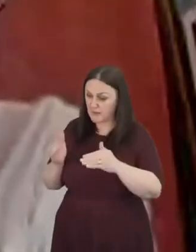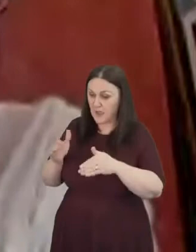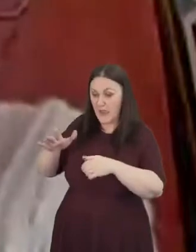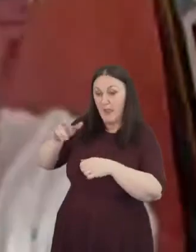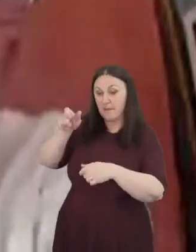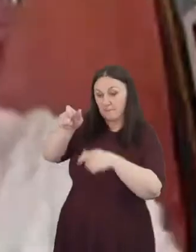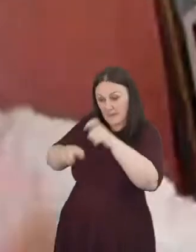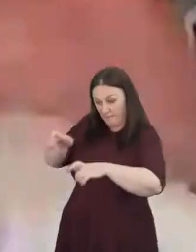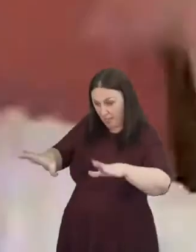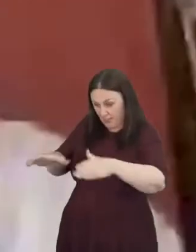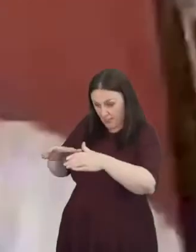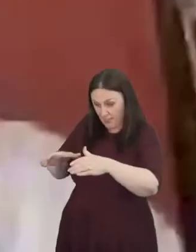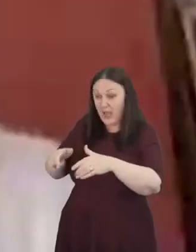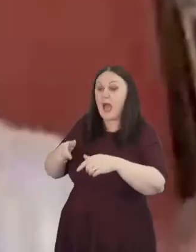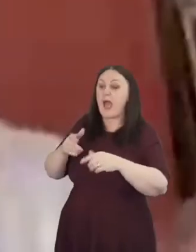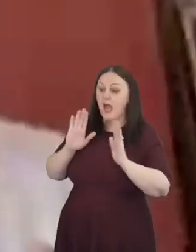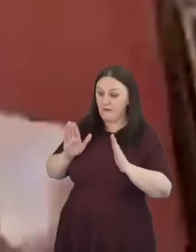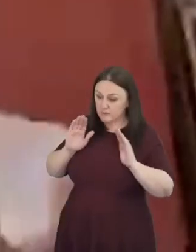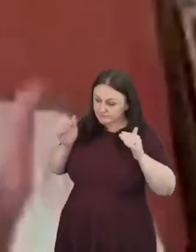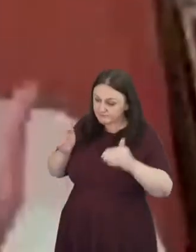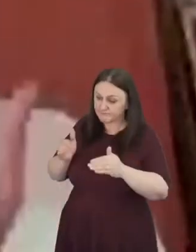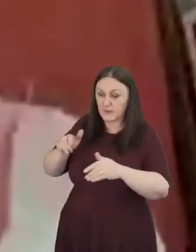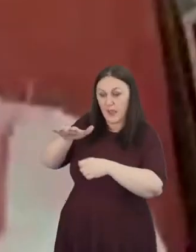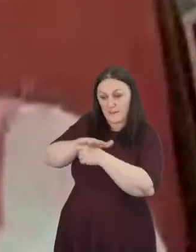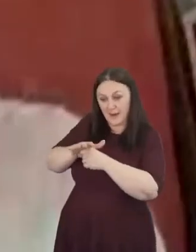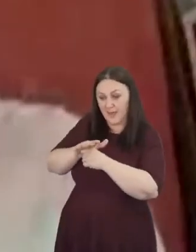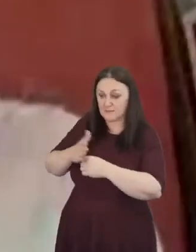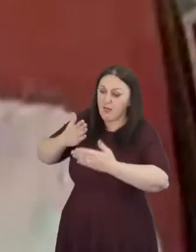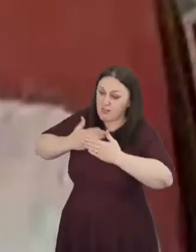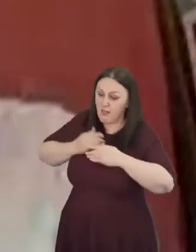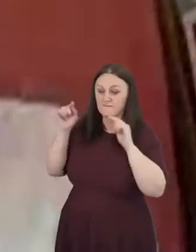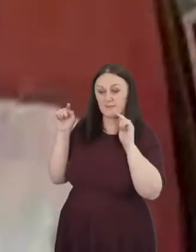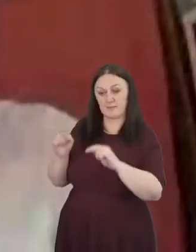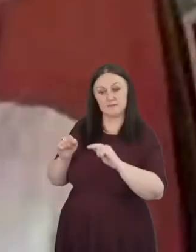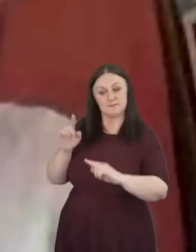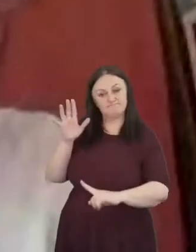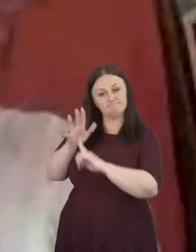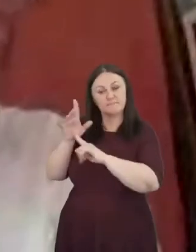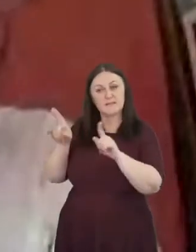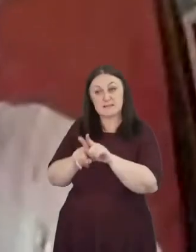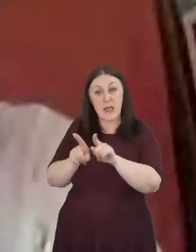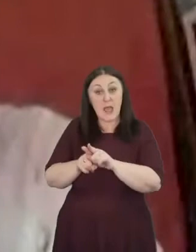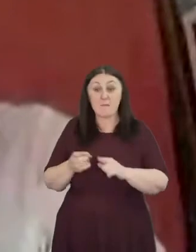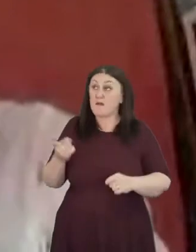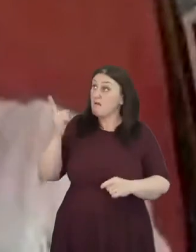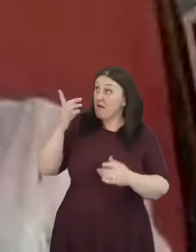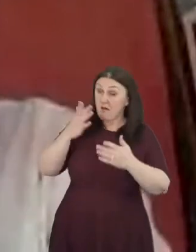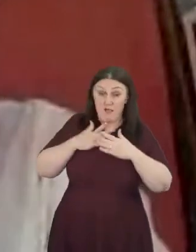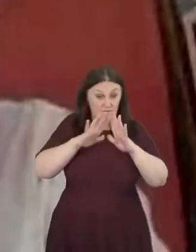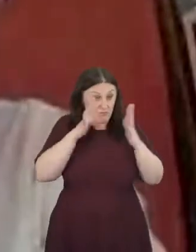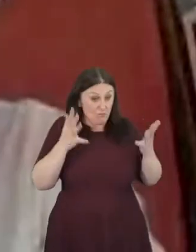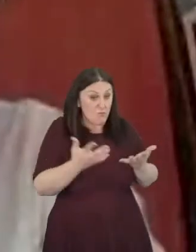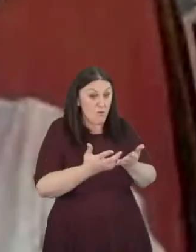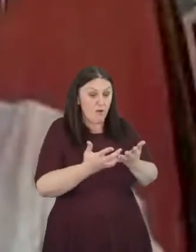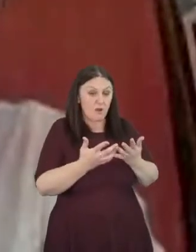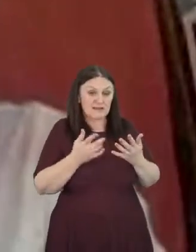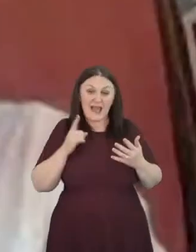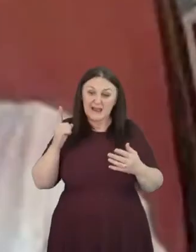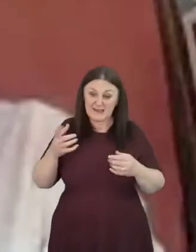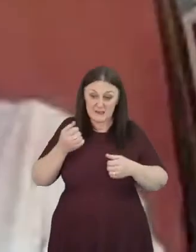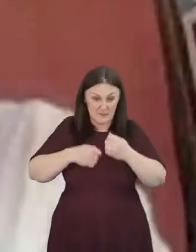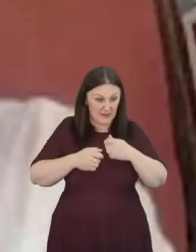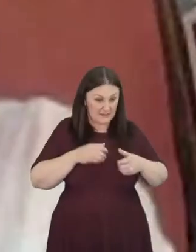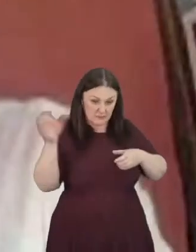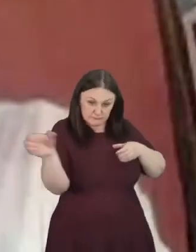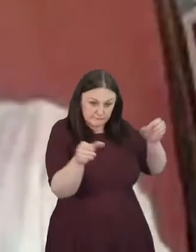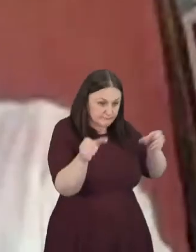did and and just as god so loved the world god also made this flesh out in a personal way in a real time